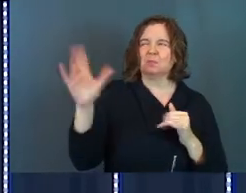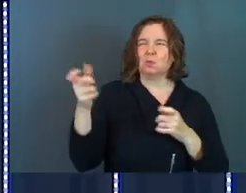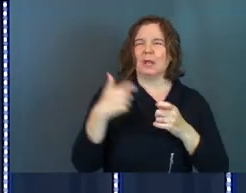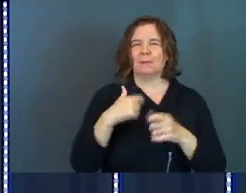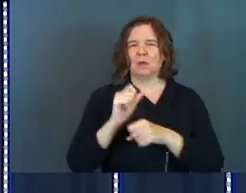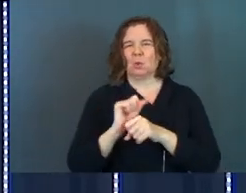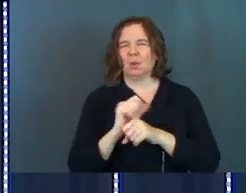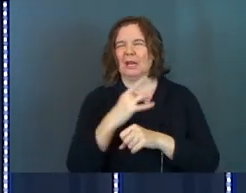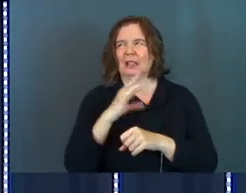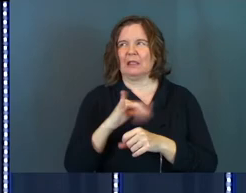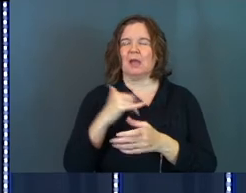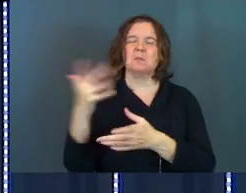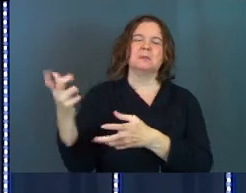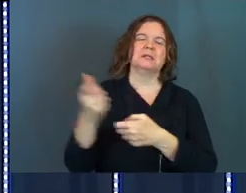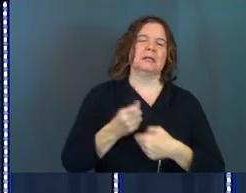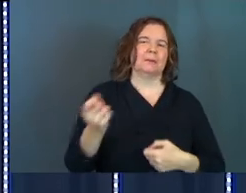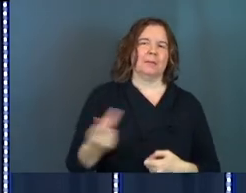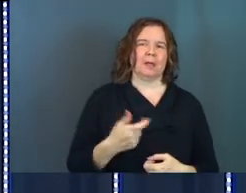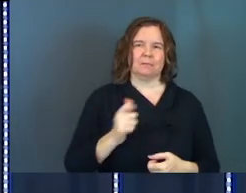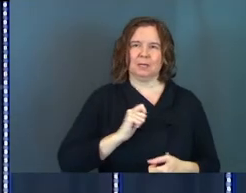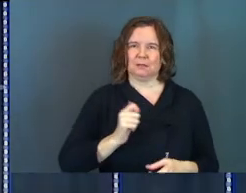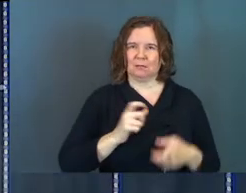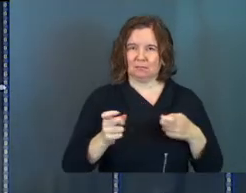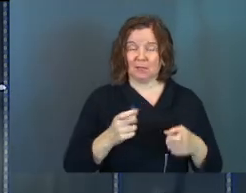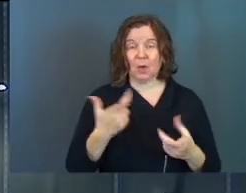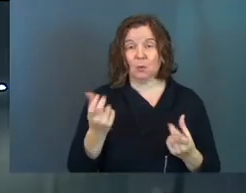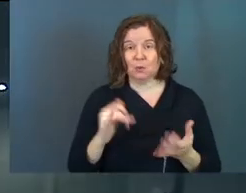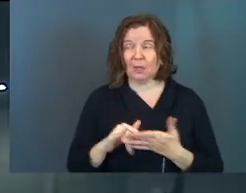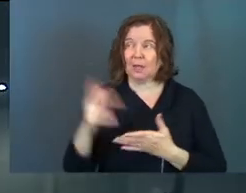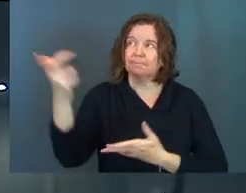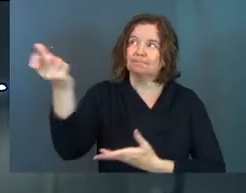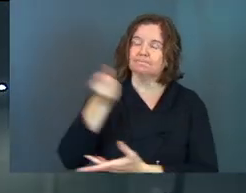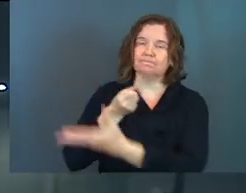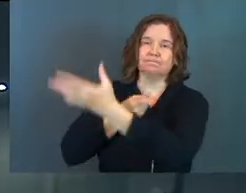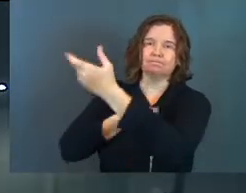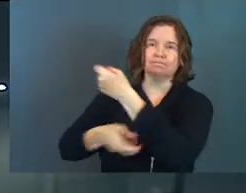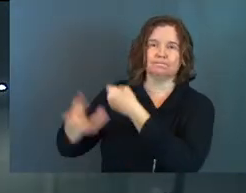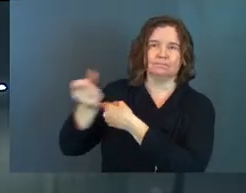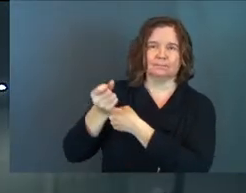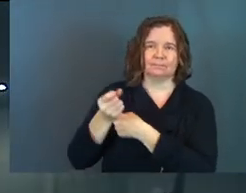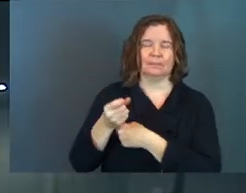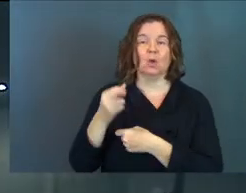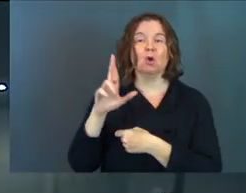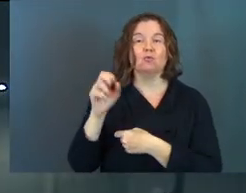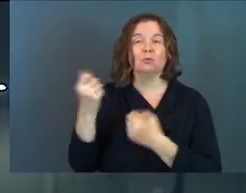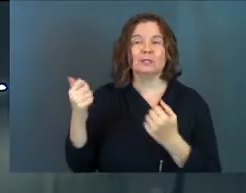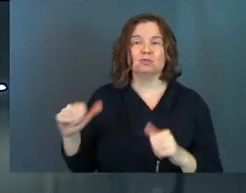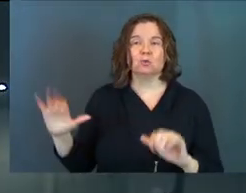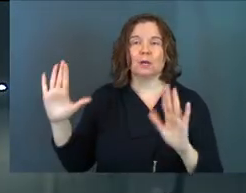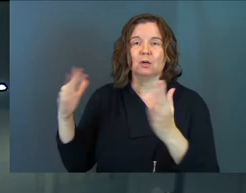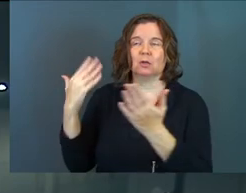handling my career very well I'm going to take that one back and we do that re-surrender